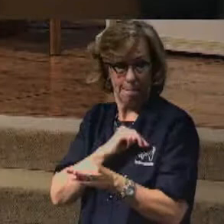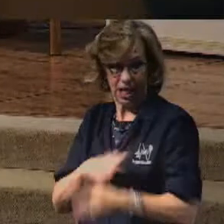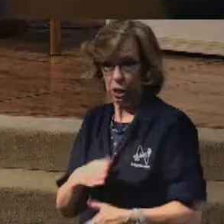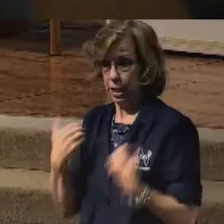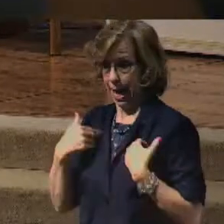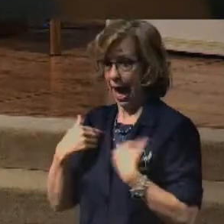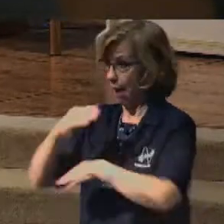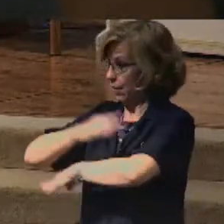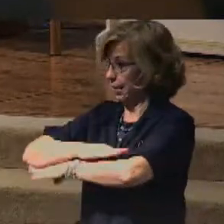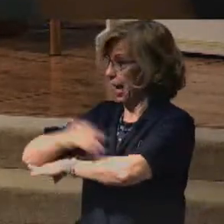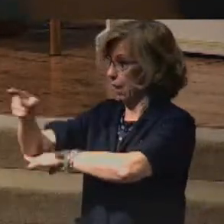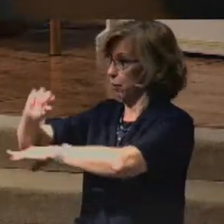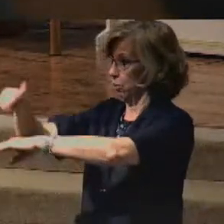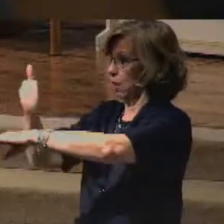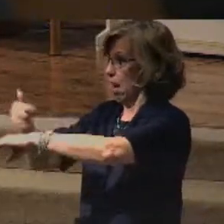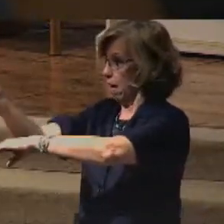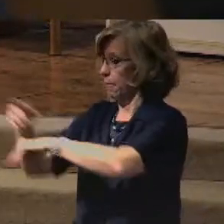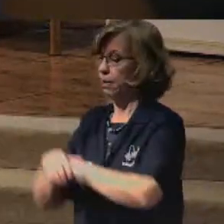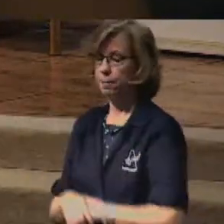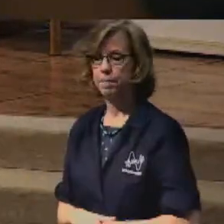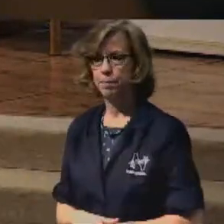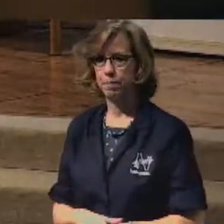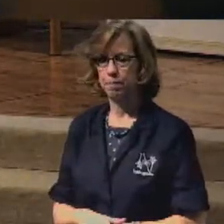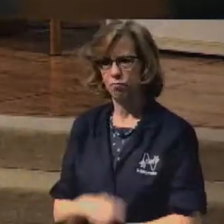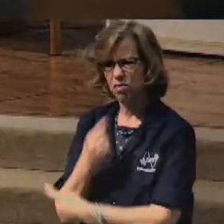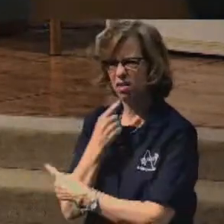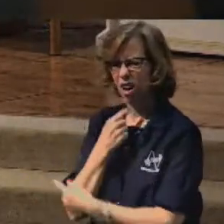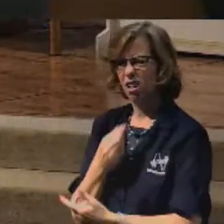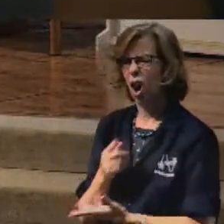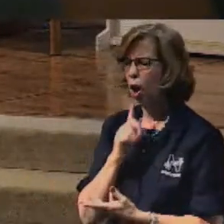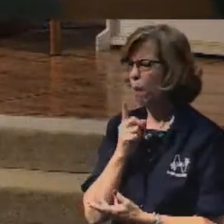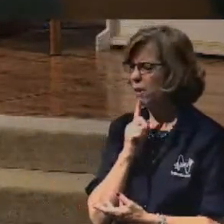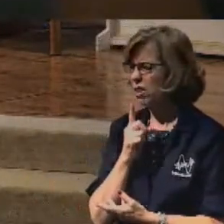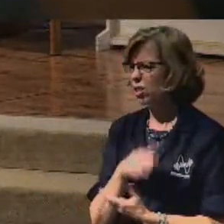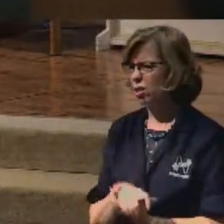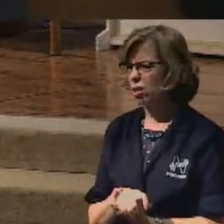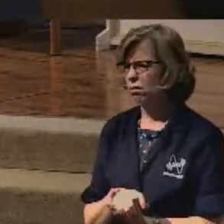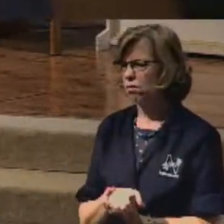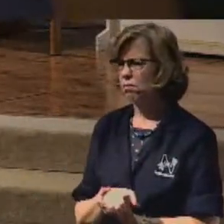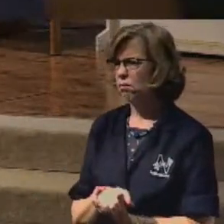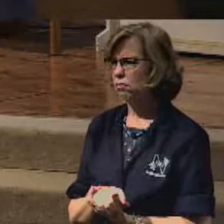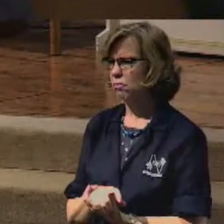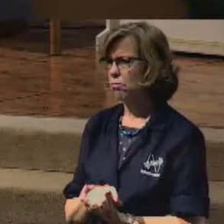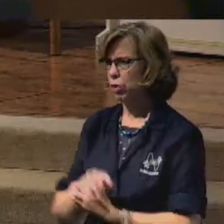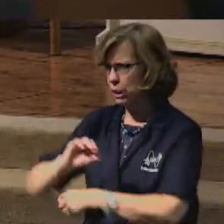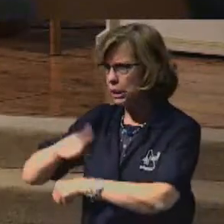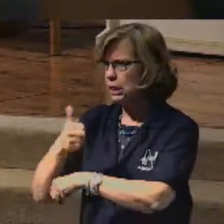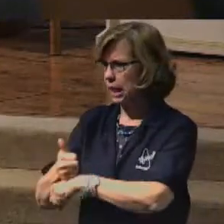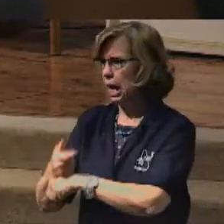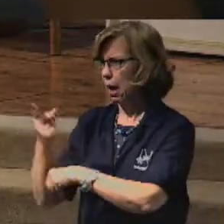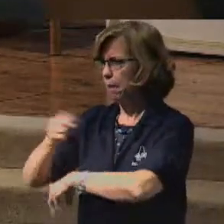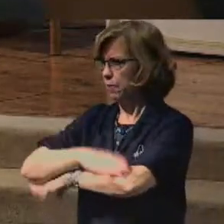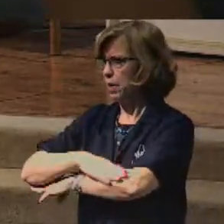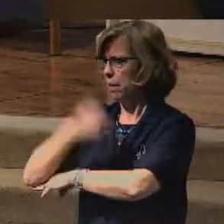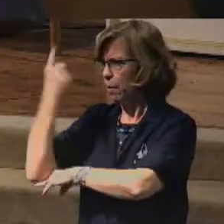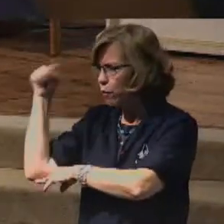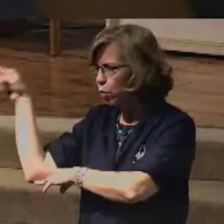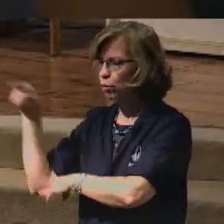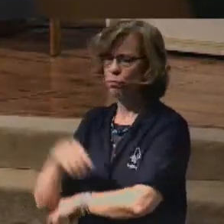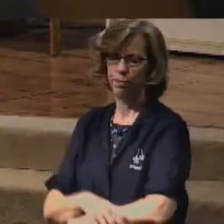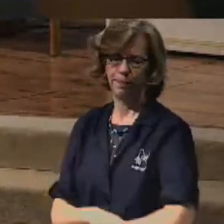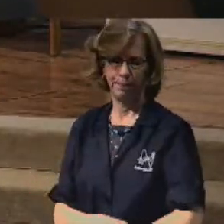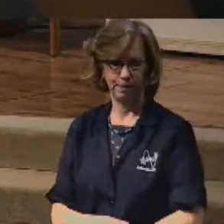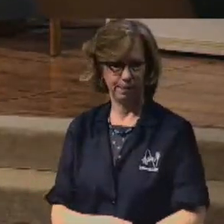And I said, well, I'll make sure and get there and set that up for you. You know,